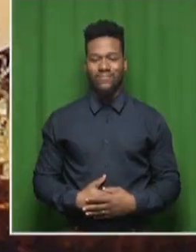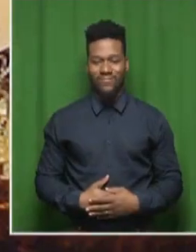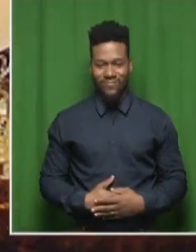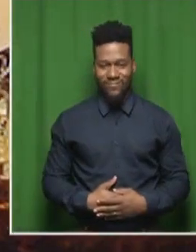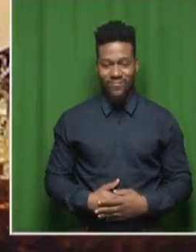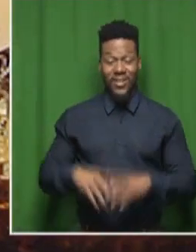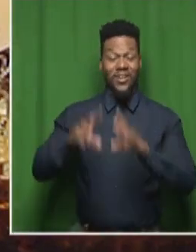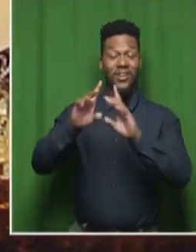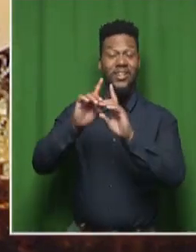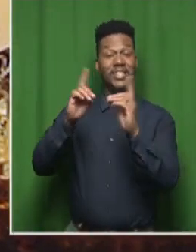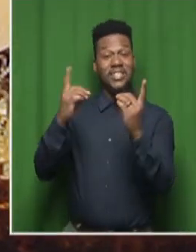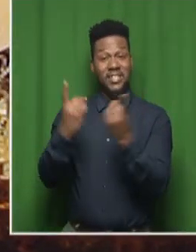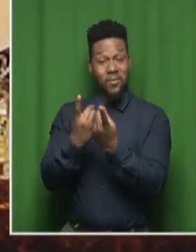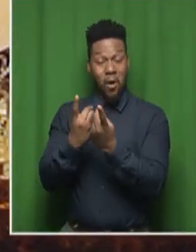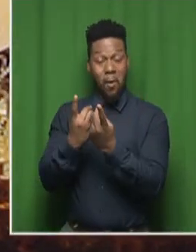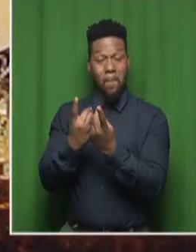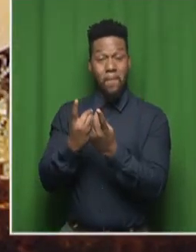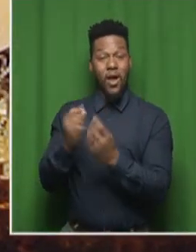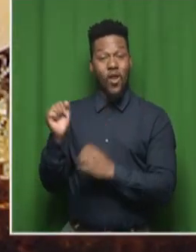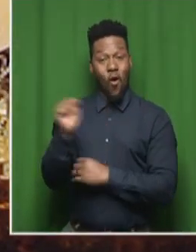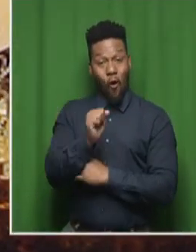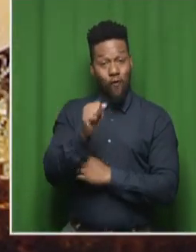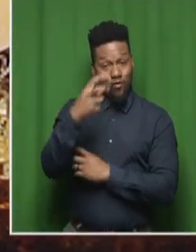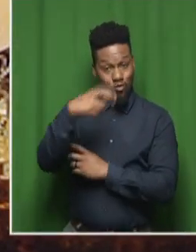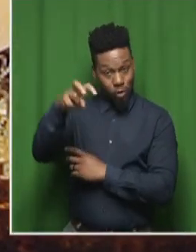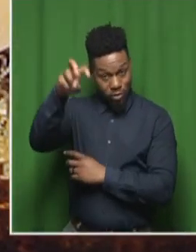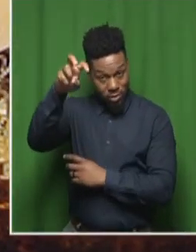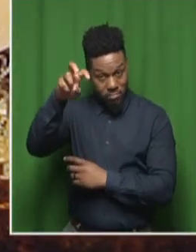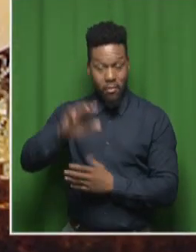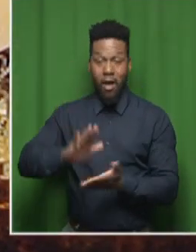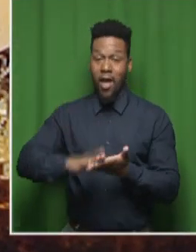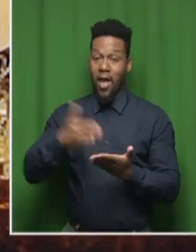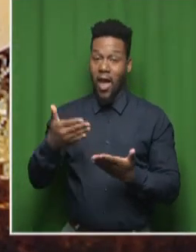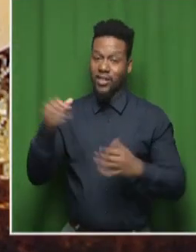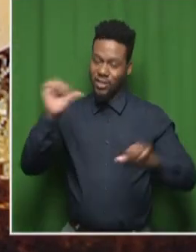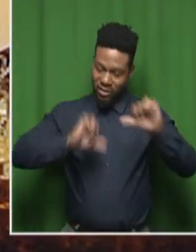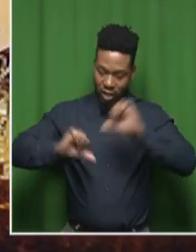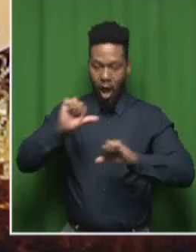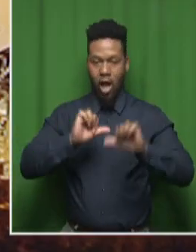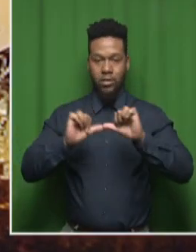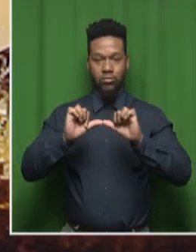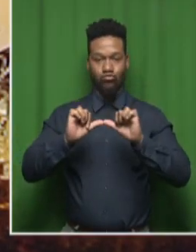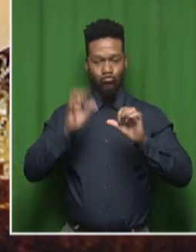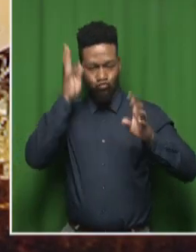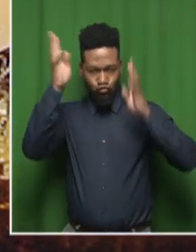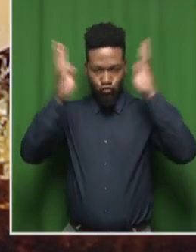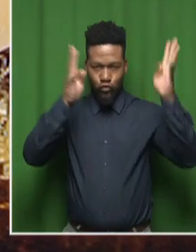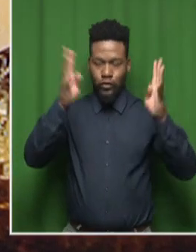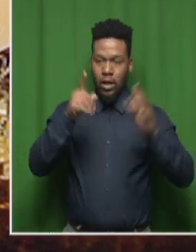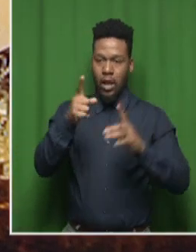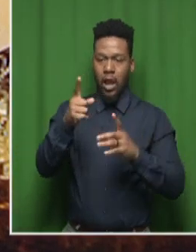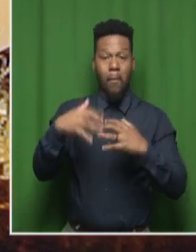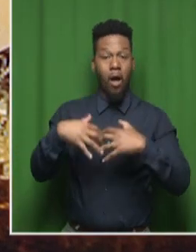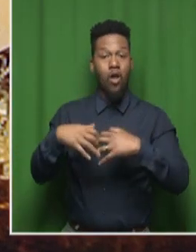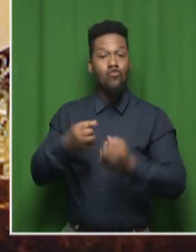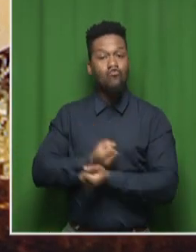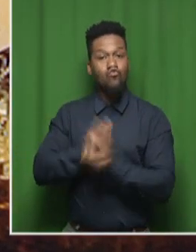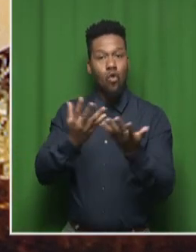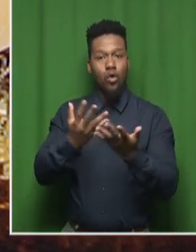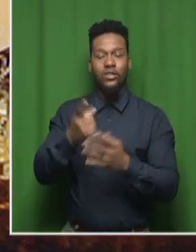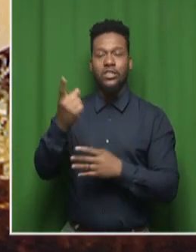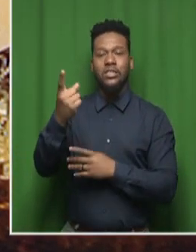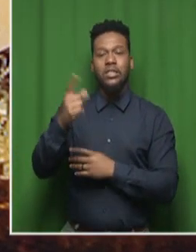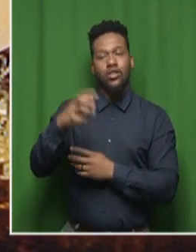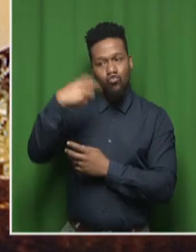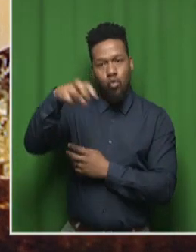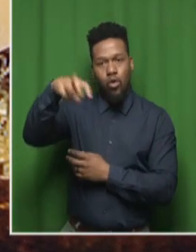The Departments of Tourism and Science and Innovation are launching the country's astro-tourism strategy in the Northern Cape today.